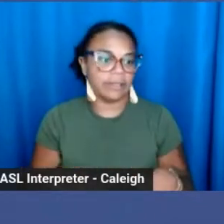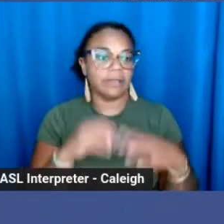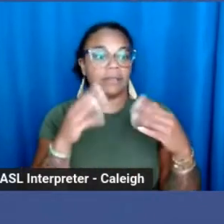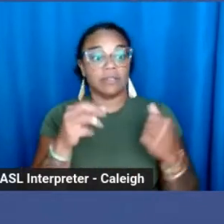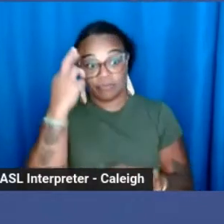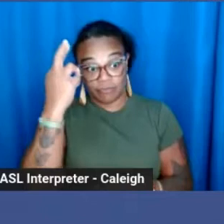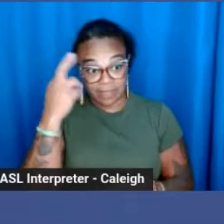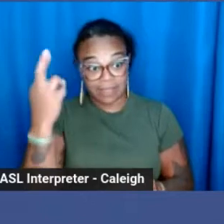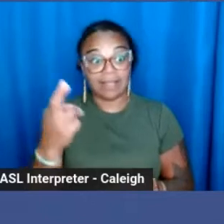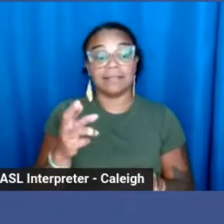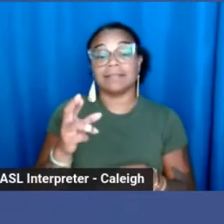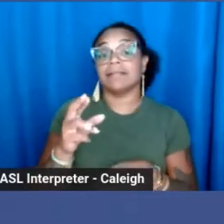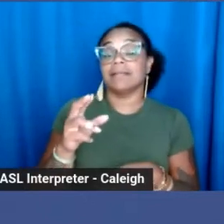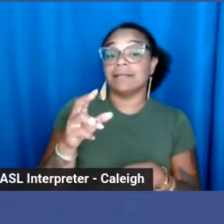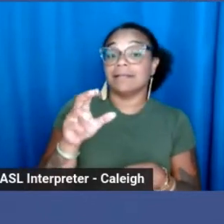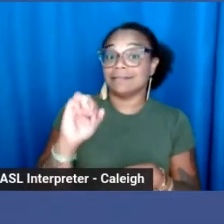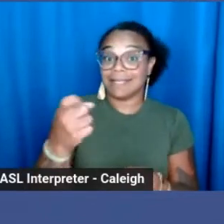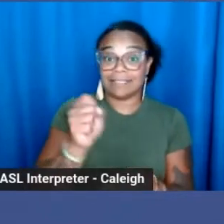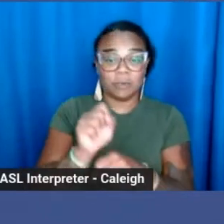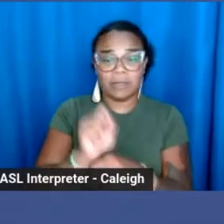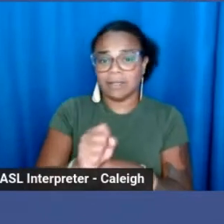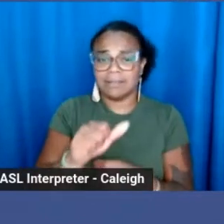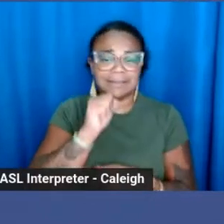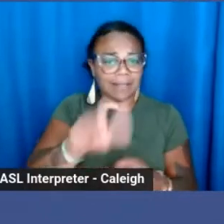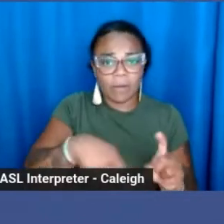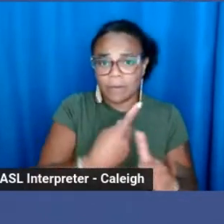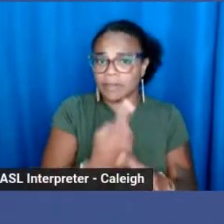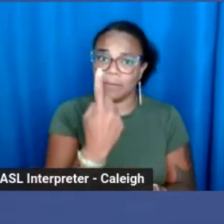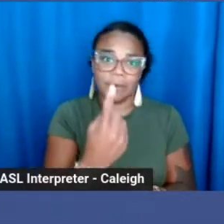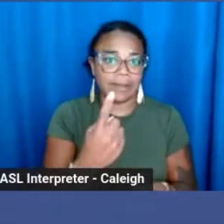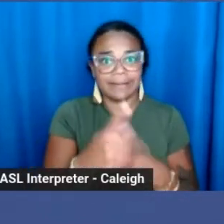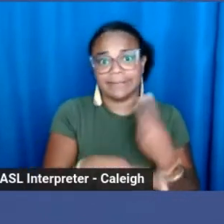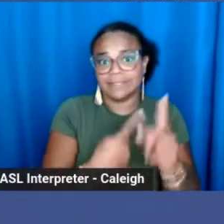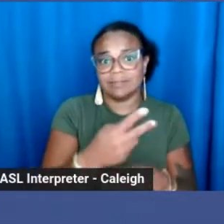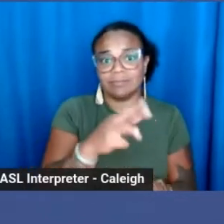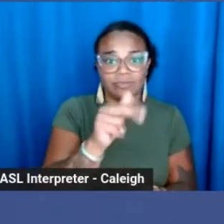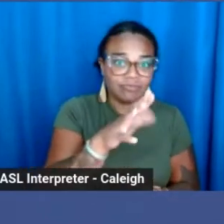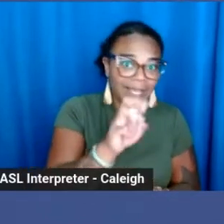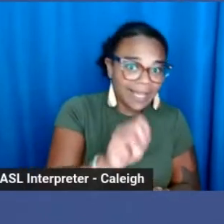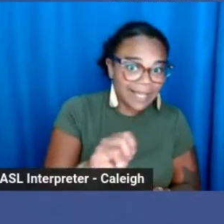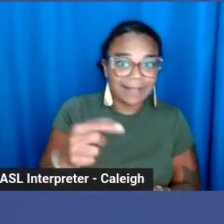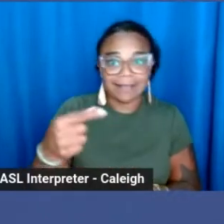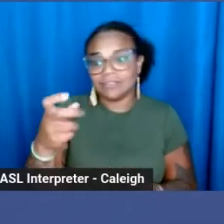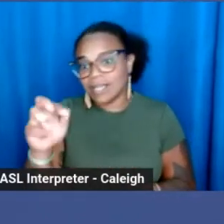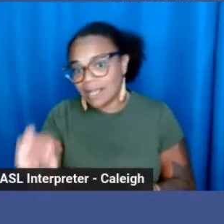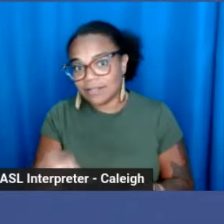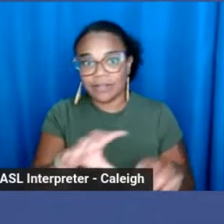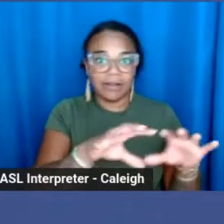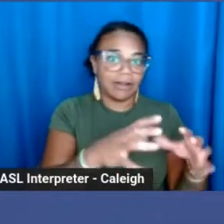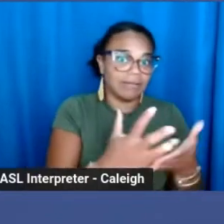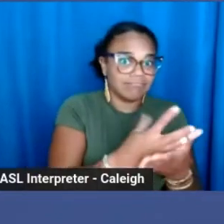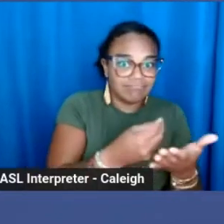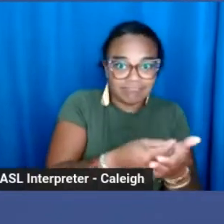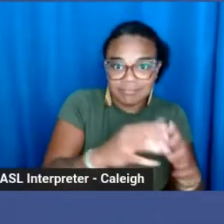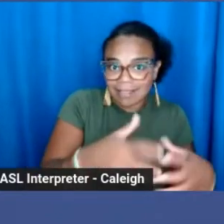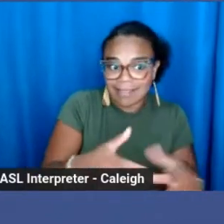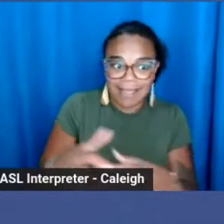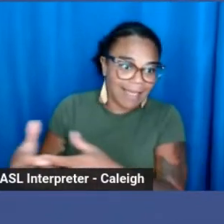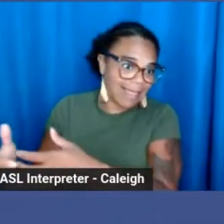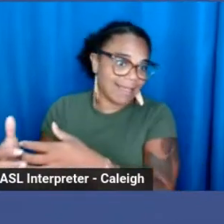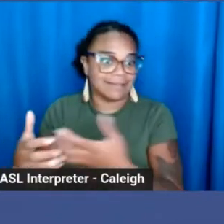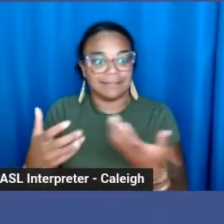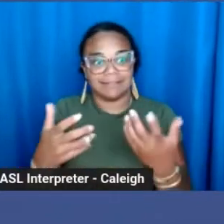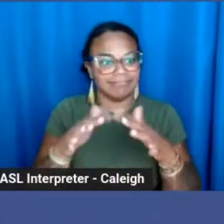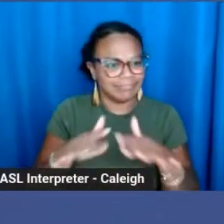transcends race, gender, class, et cetera. Don't let stigma and bigotry continue.